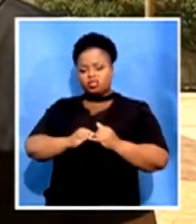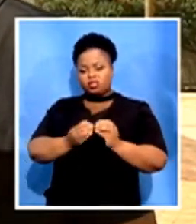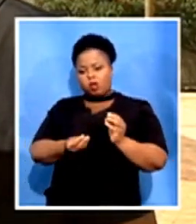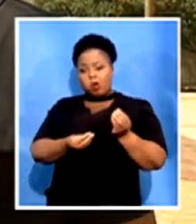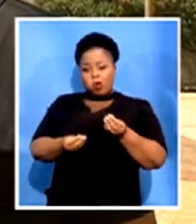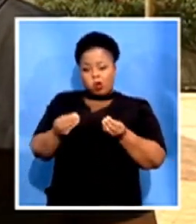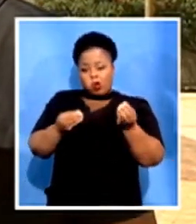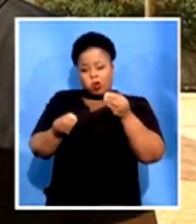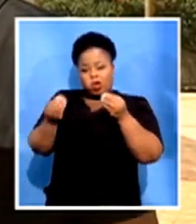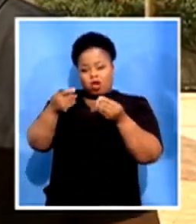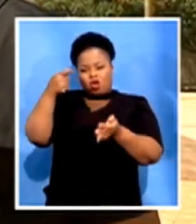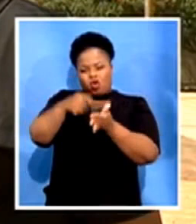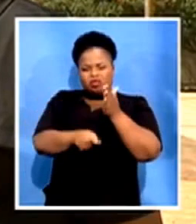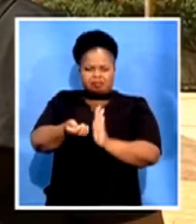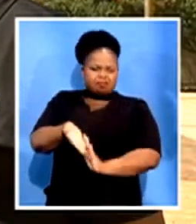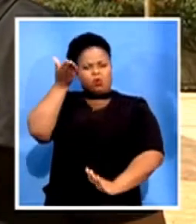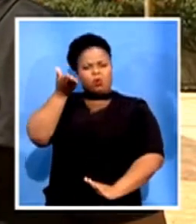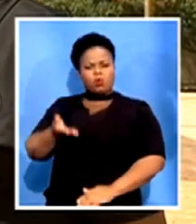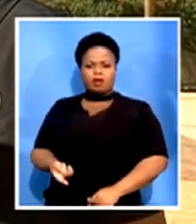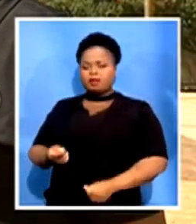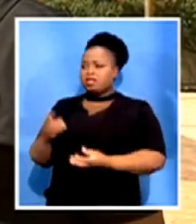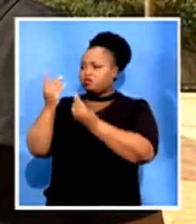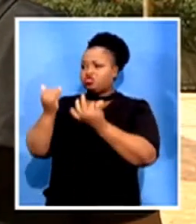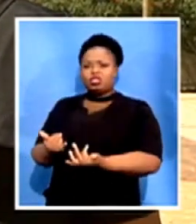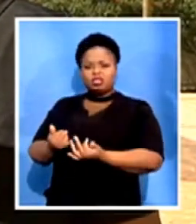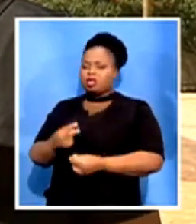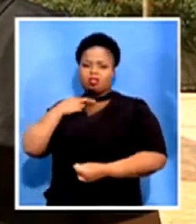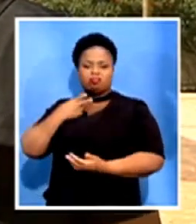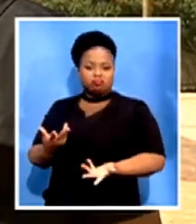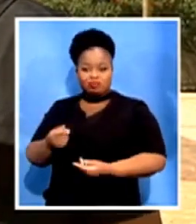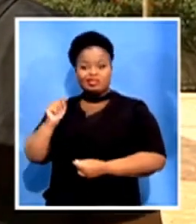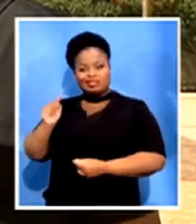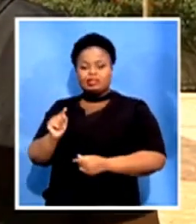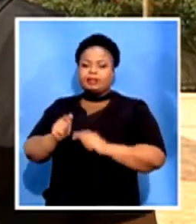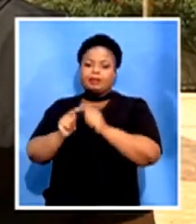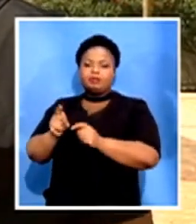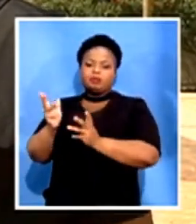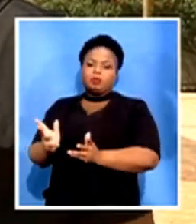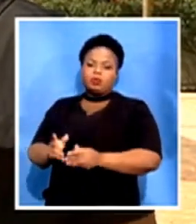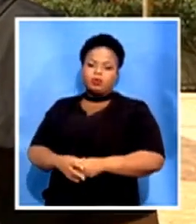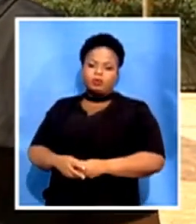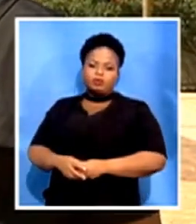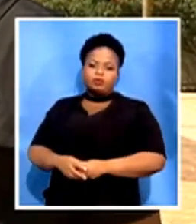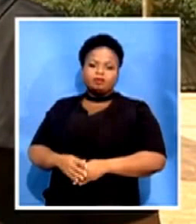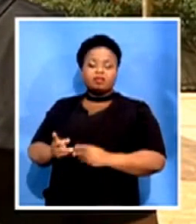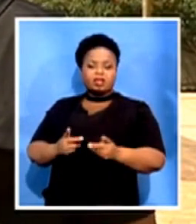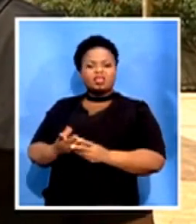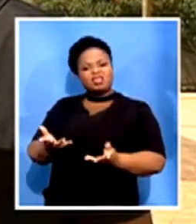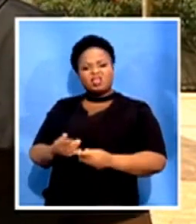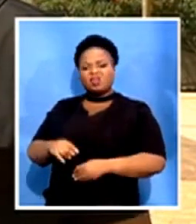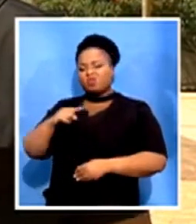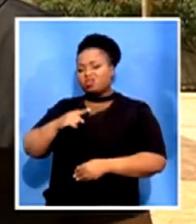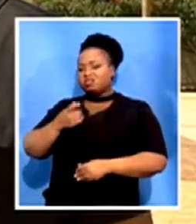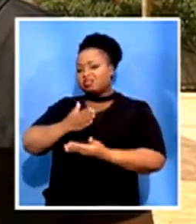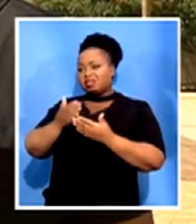regulation from Treasury was saying. Therefore, those are the allegations that we are looking into and that certain officials have benefited out of this.